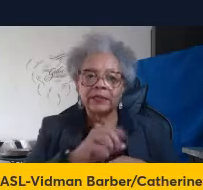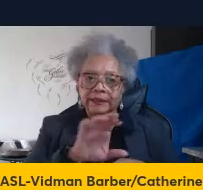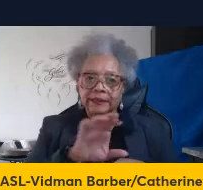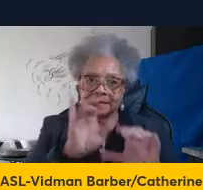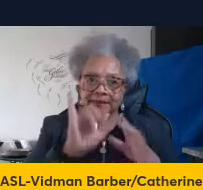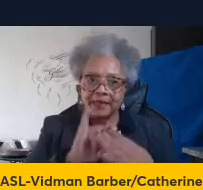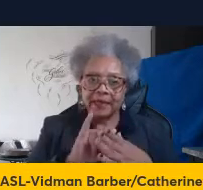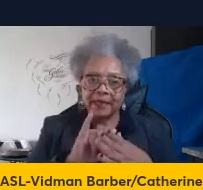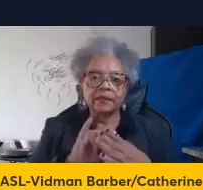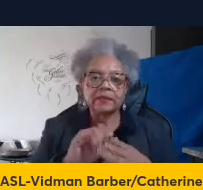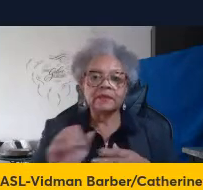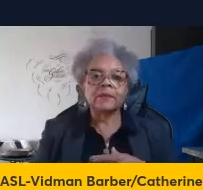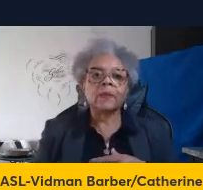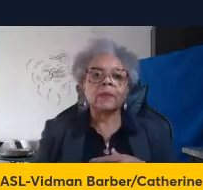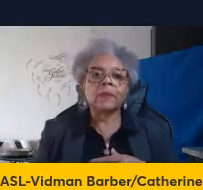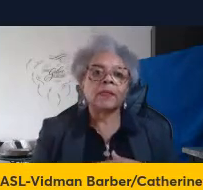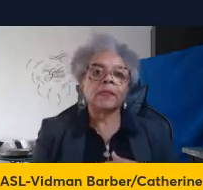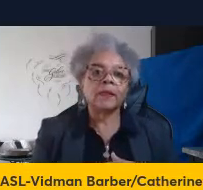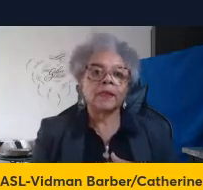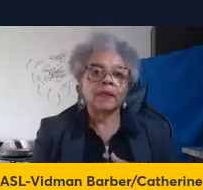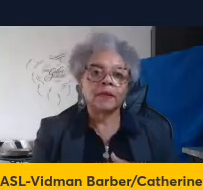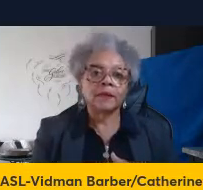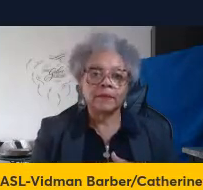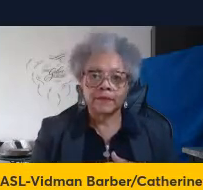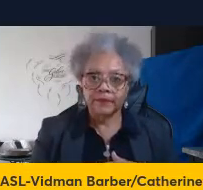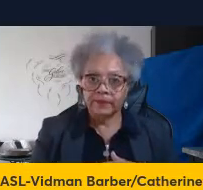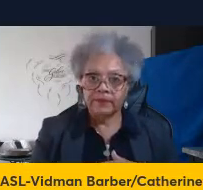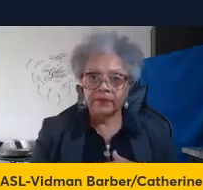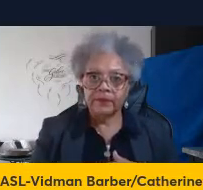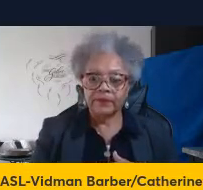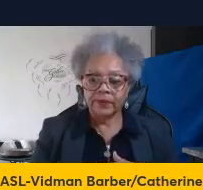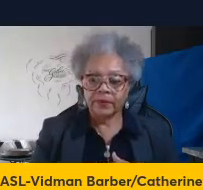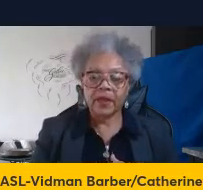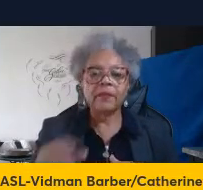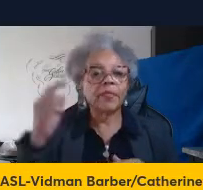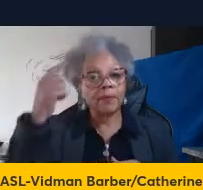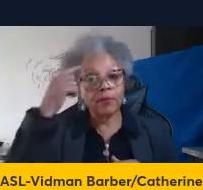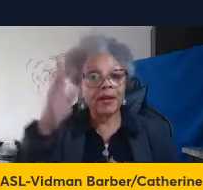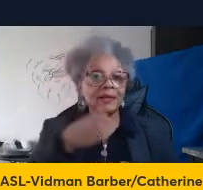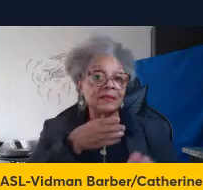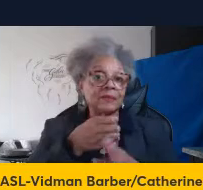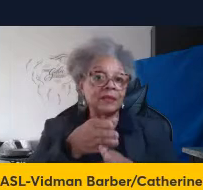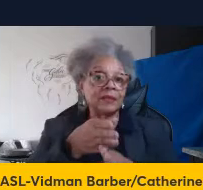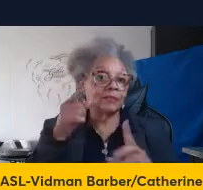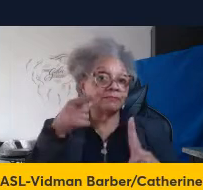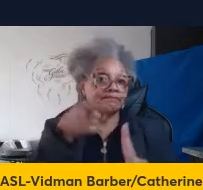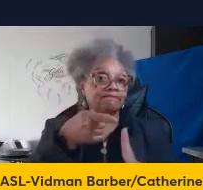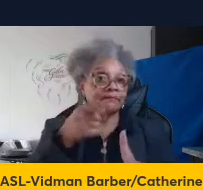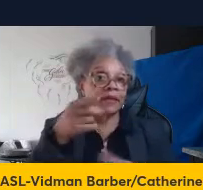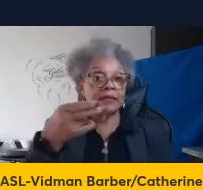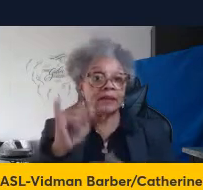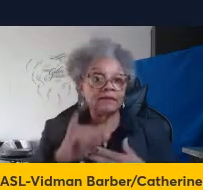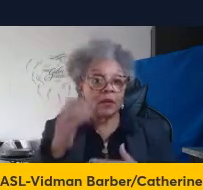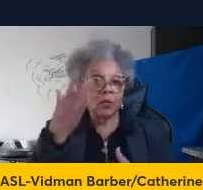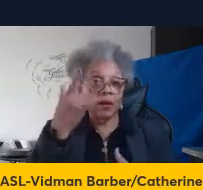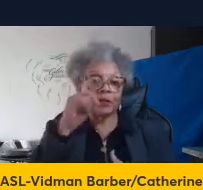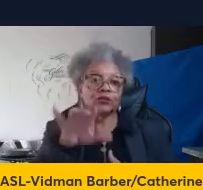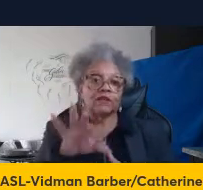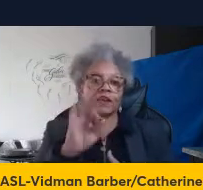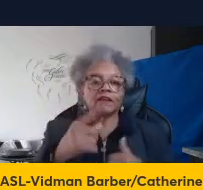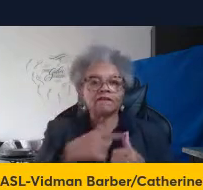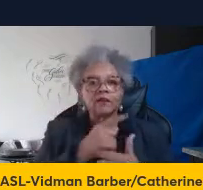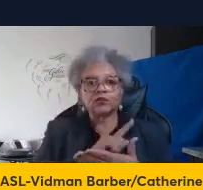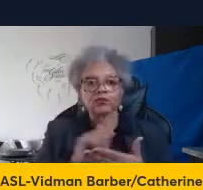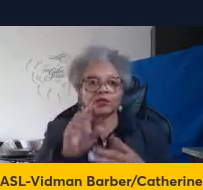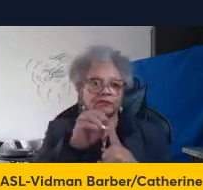The brain is a major target for HIV, which is understudied, but it's quite interesting because you can find the virus in the brain within the first week of exposure.